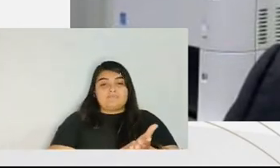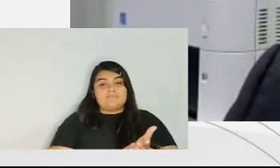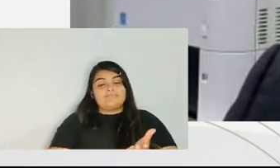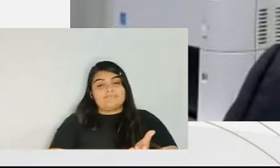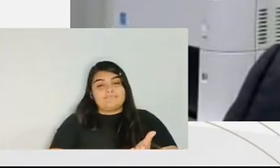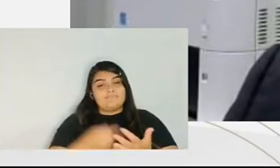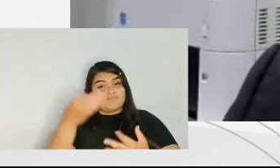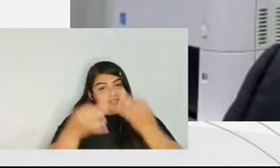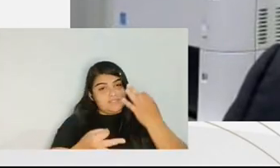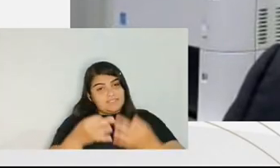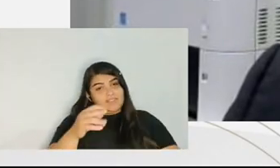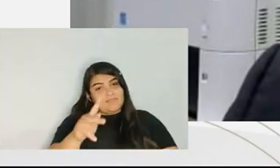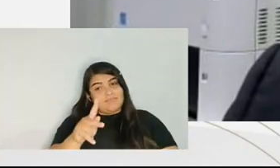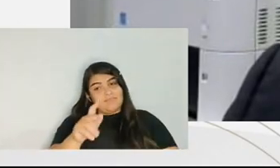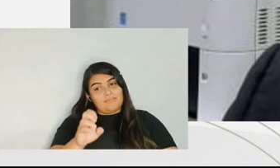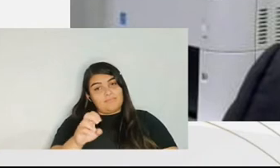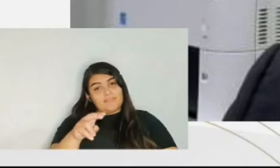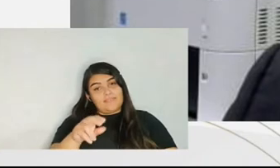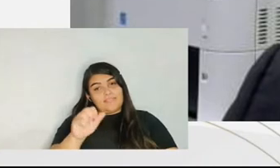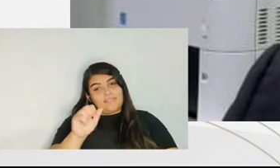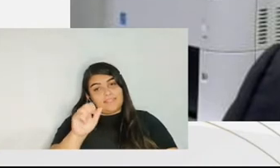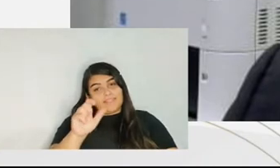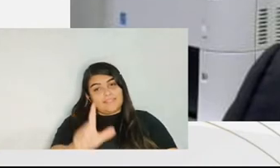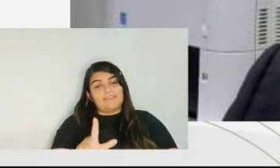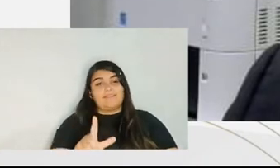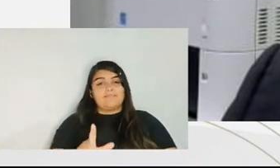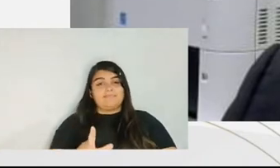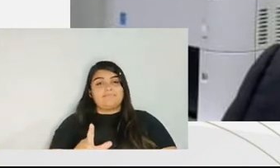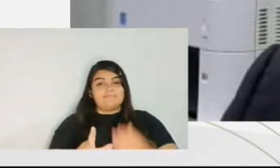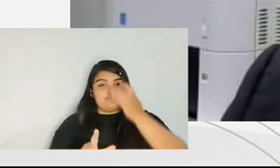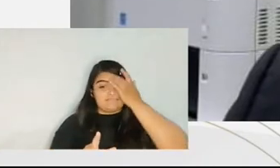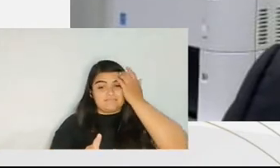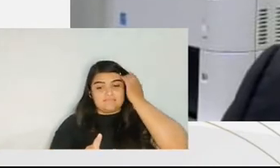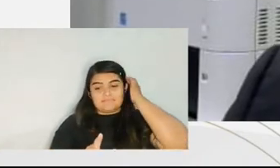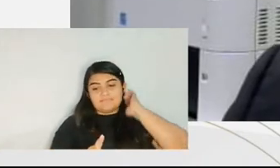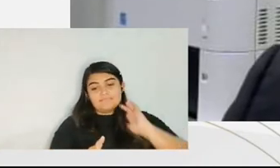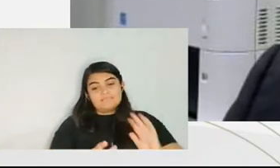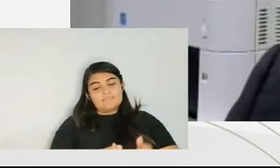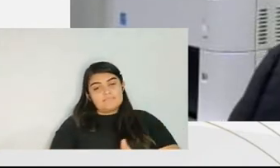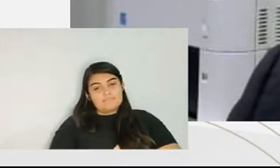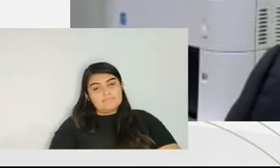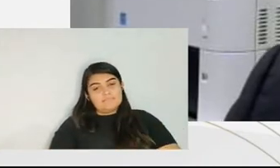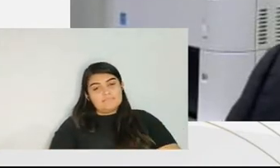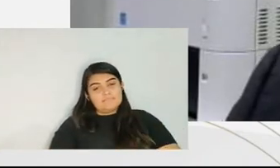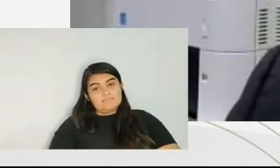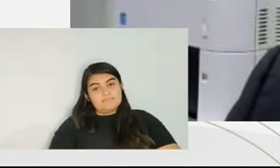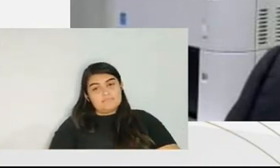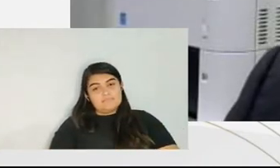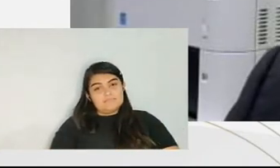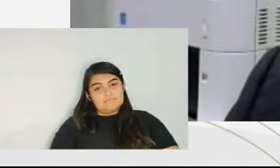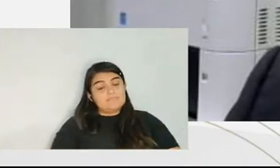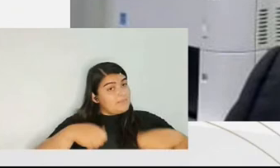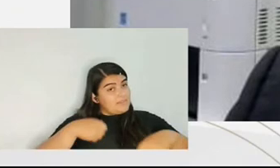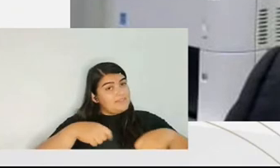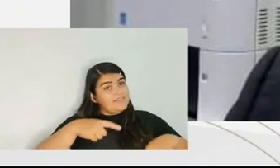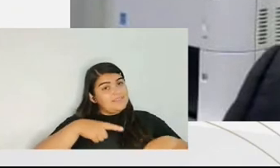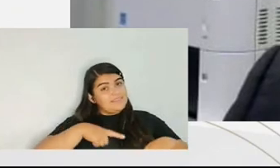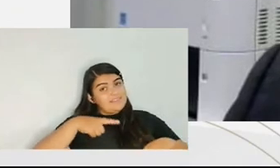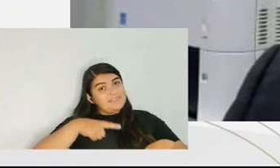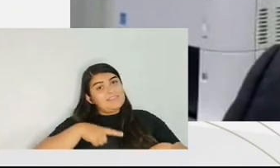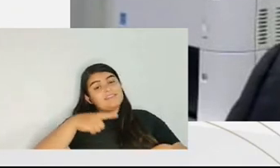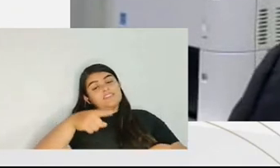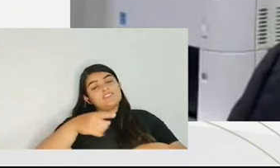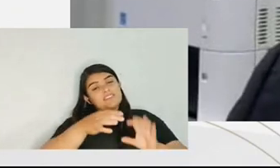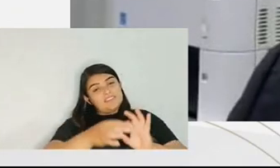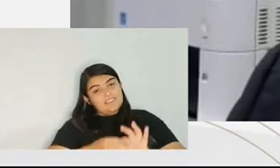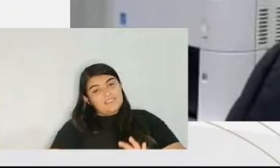been able to have some agreements in our courts. Before, it was too complex. Before, If